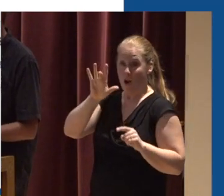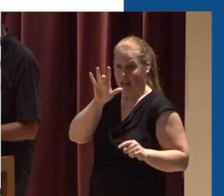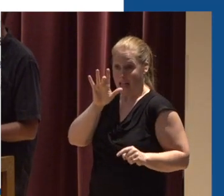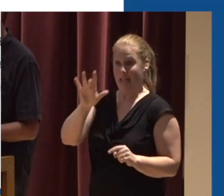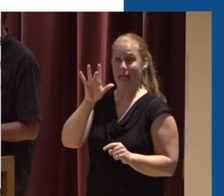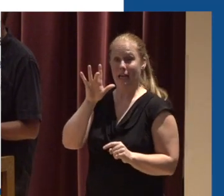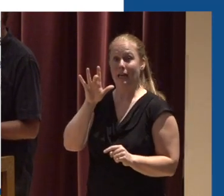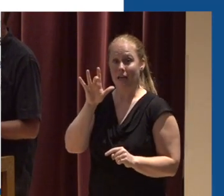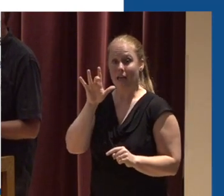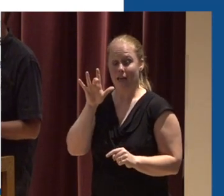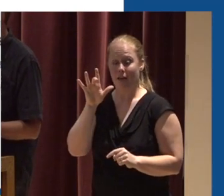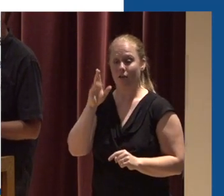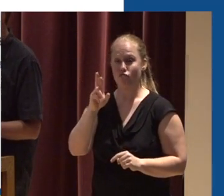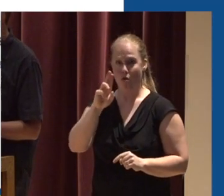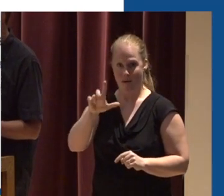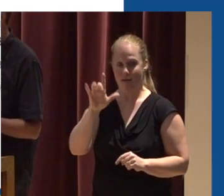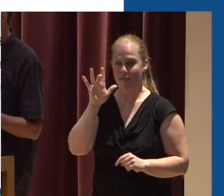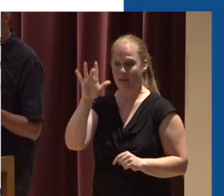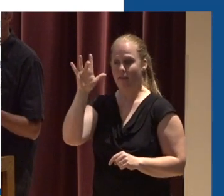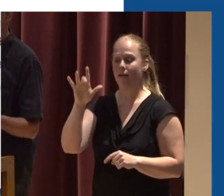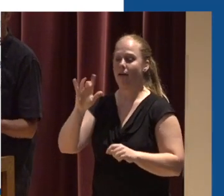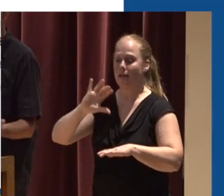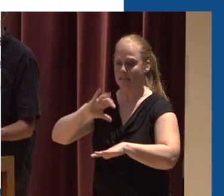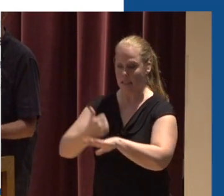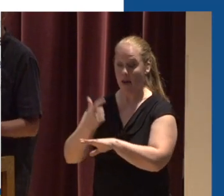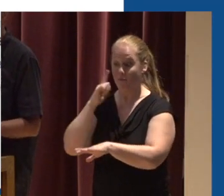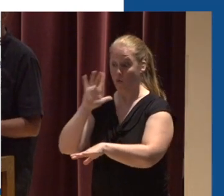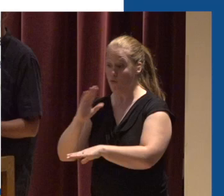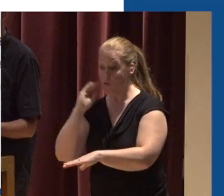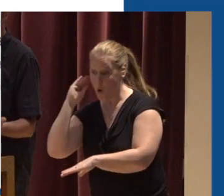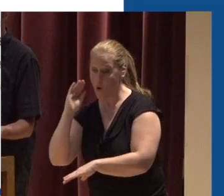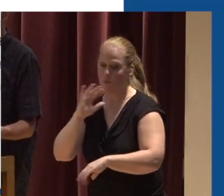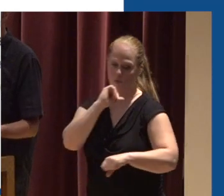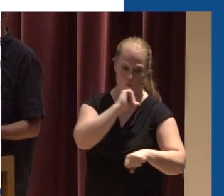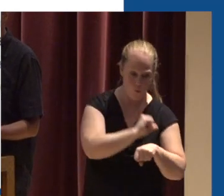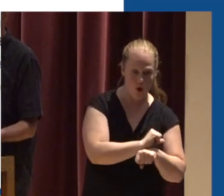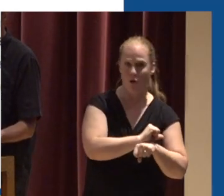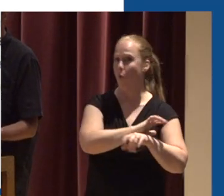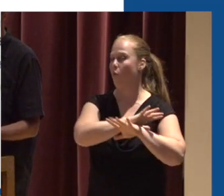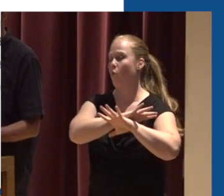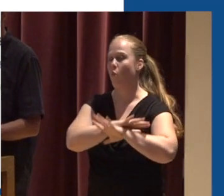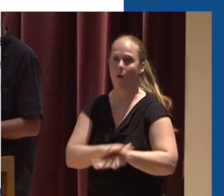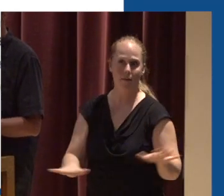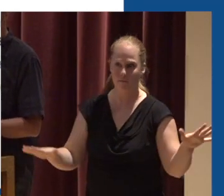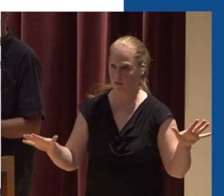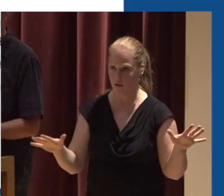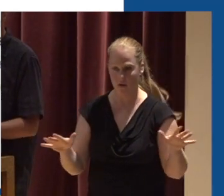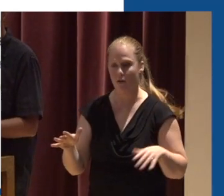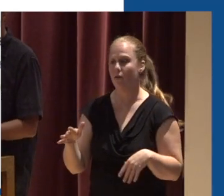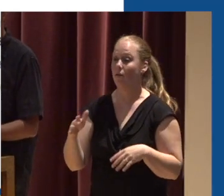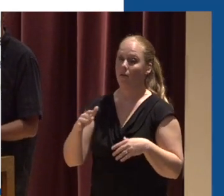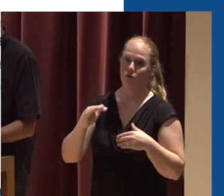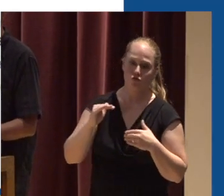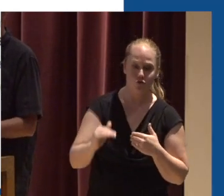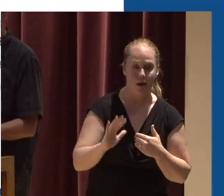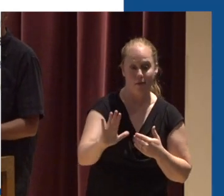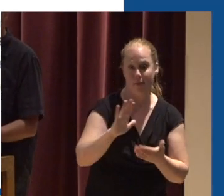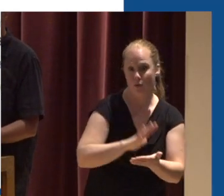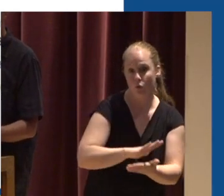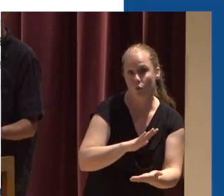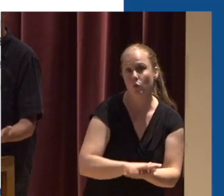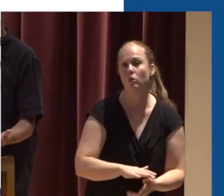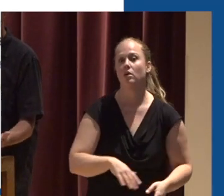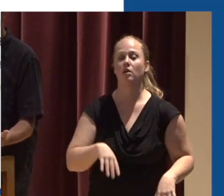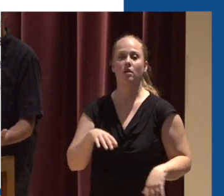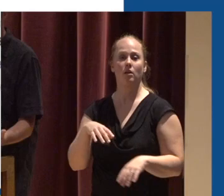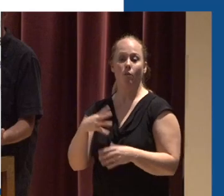get to that URL And set up your alerts Both for your home, your work, or other places of interest Whether it's a child's school or something like